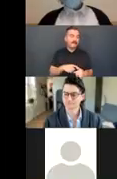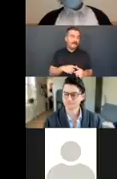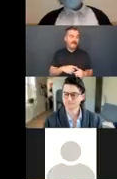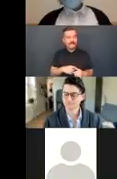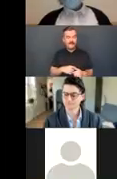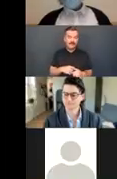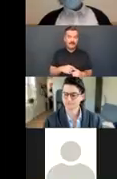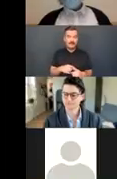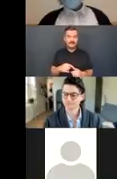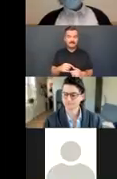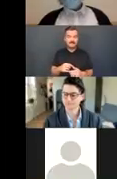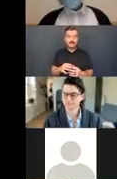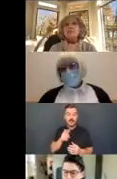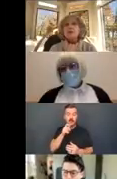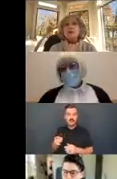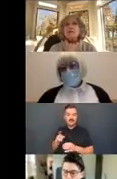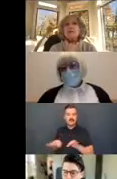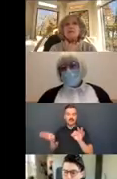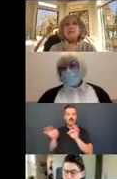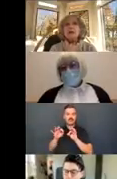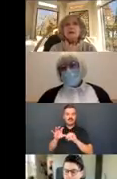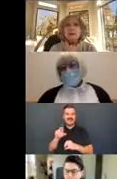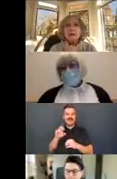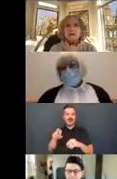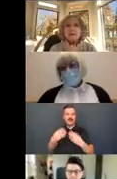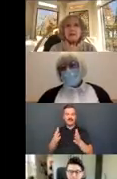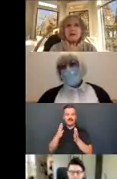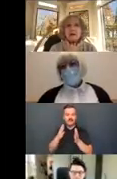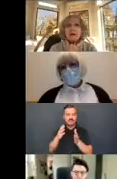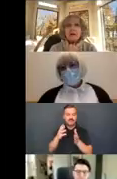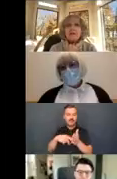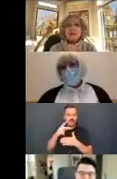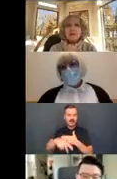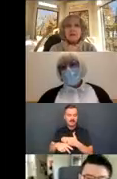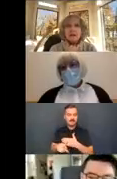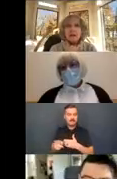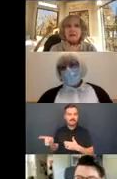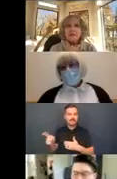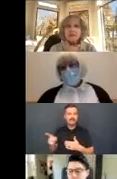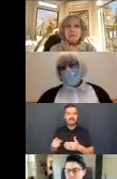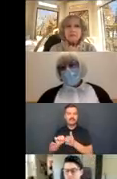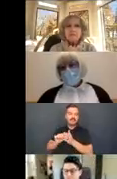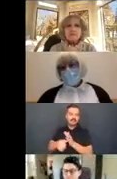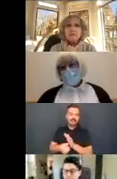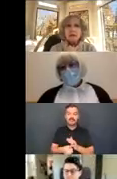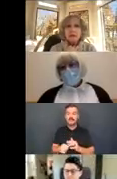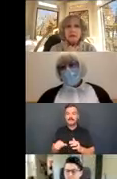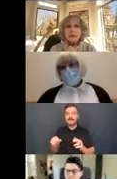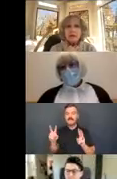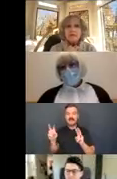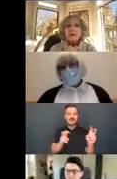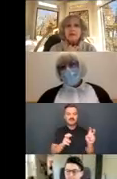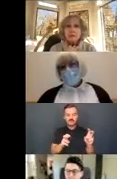caregiver, uh, program illuminates are issues that have to do with,